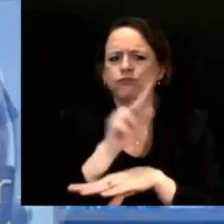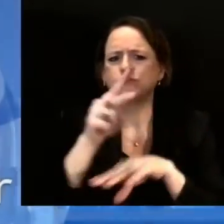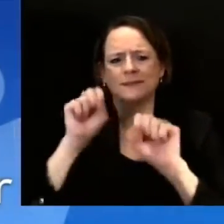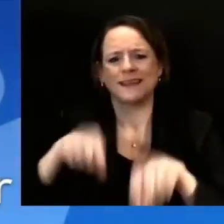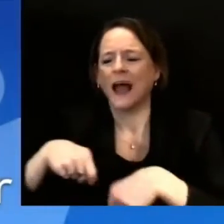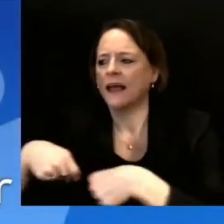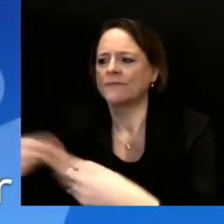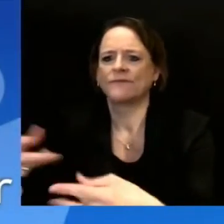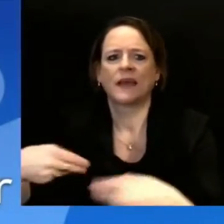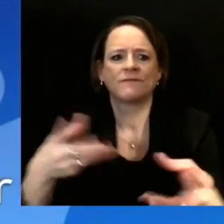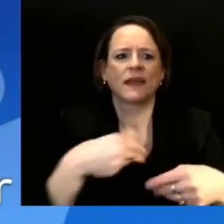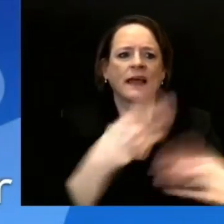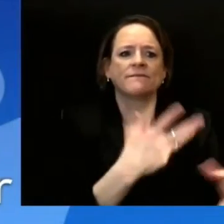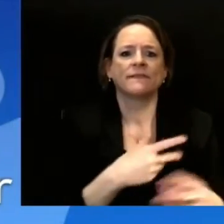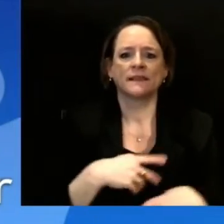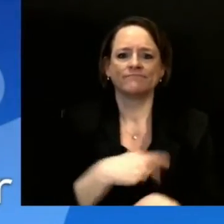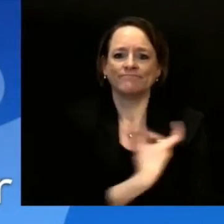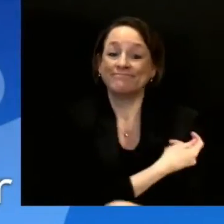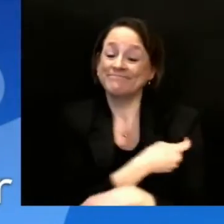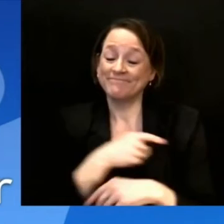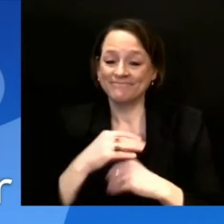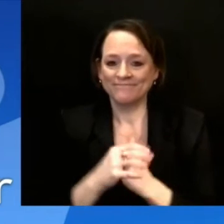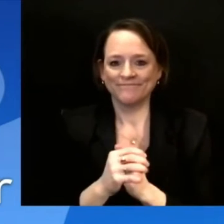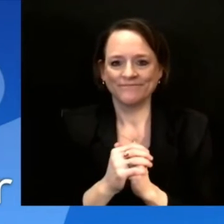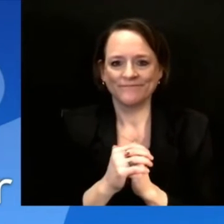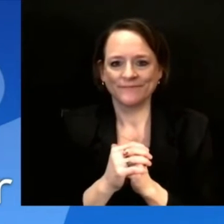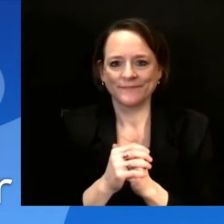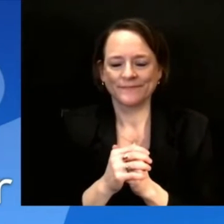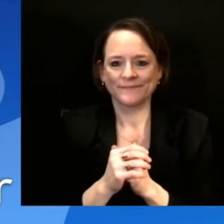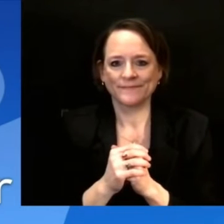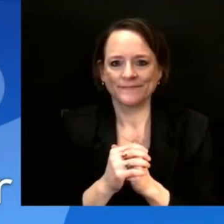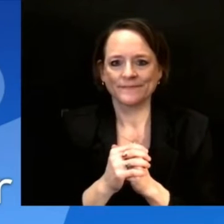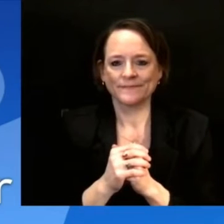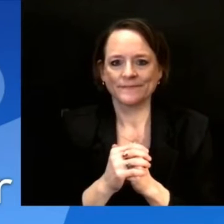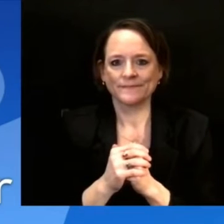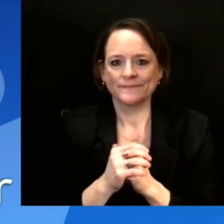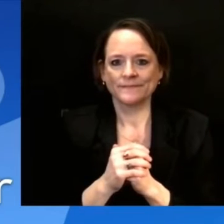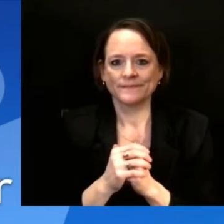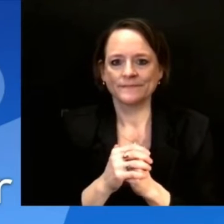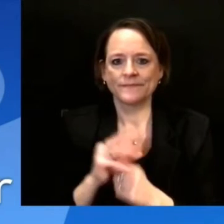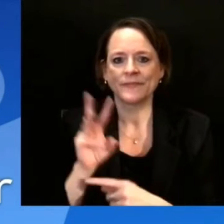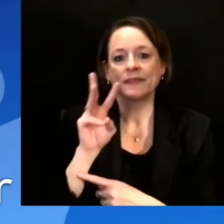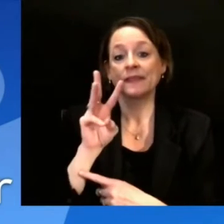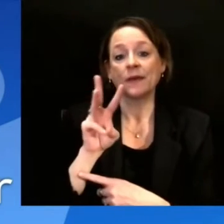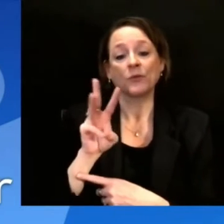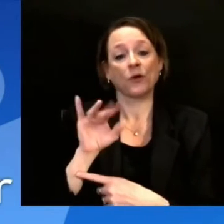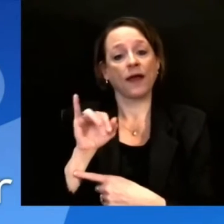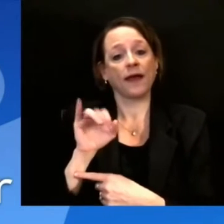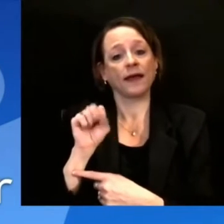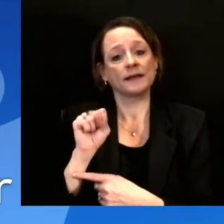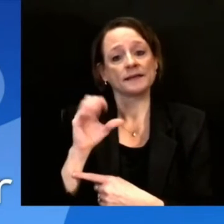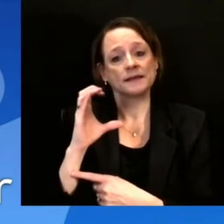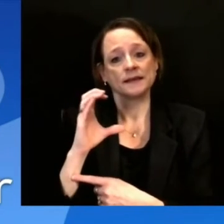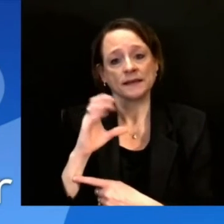Thank you. The next question to Amanda Quintana, WISC in Madison. Amanda.